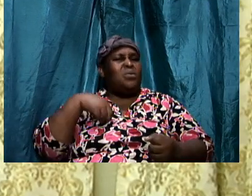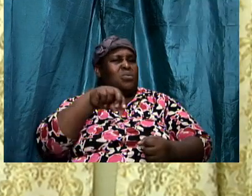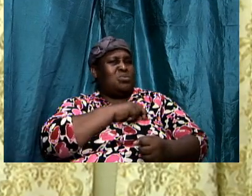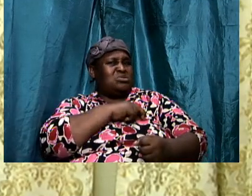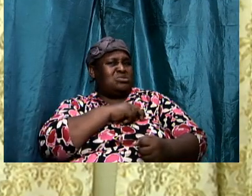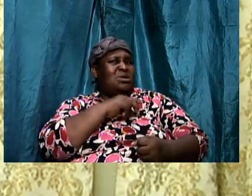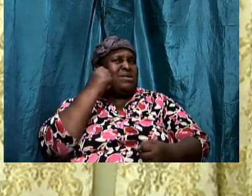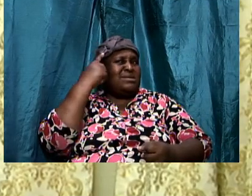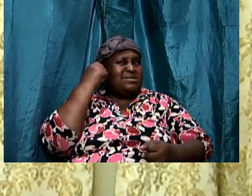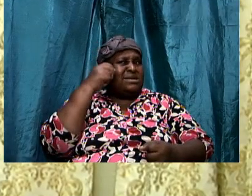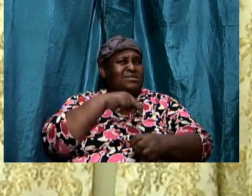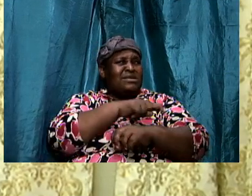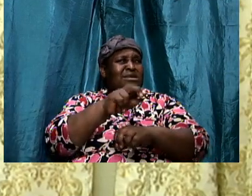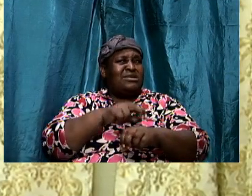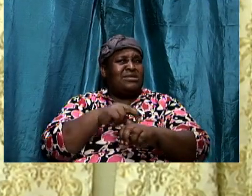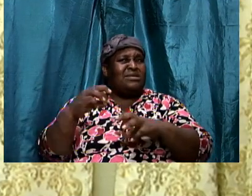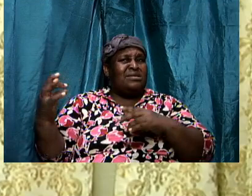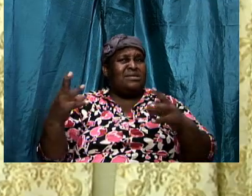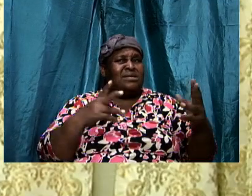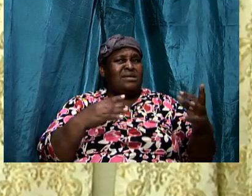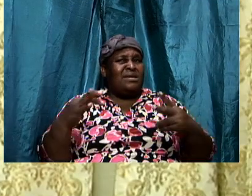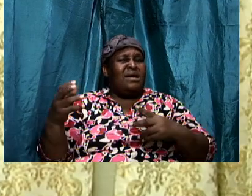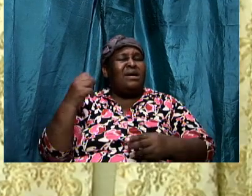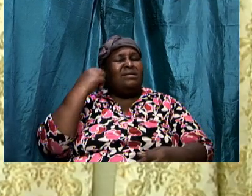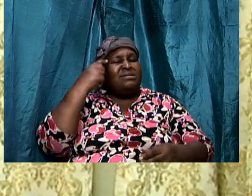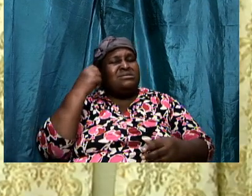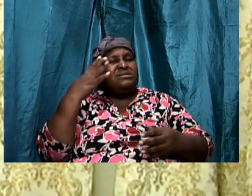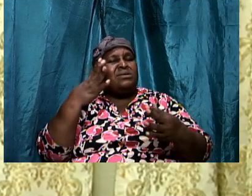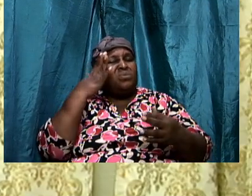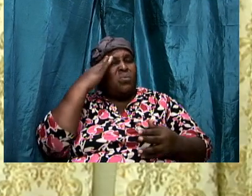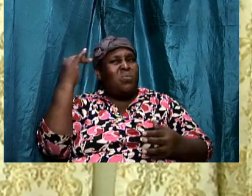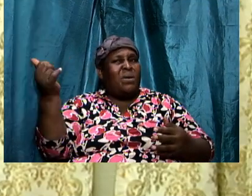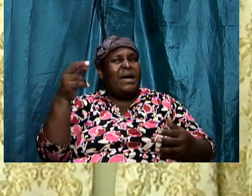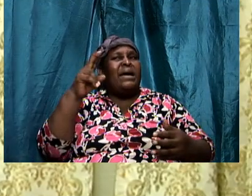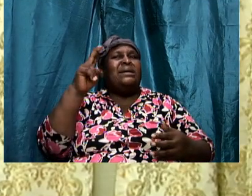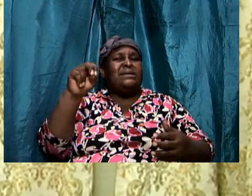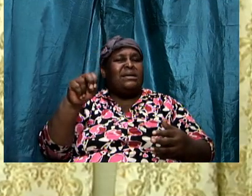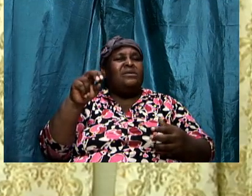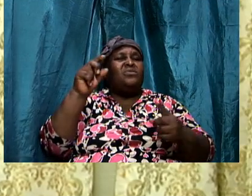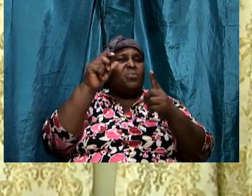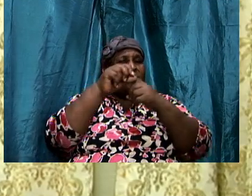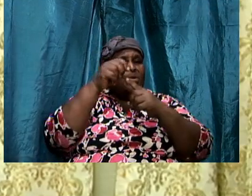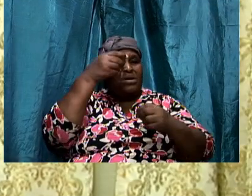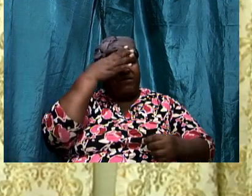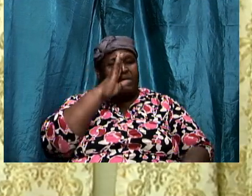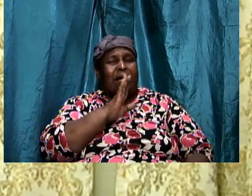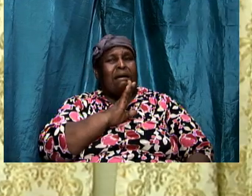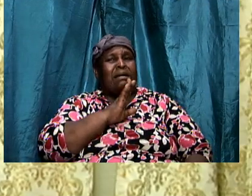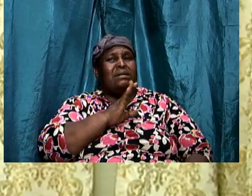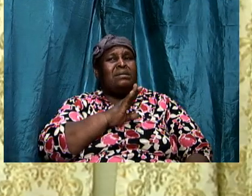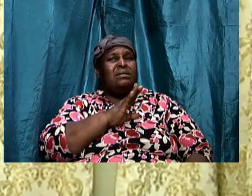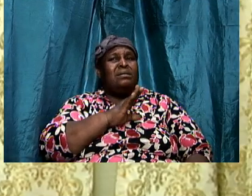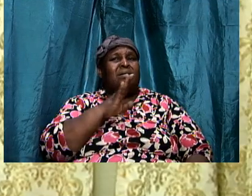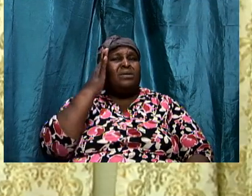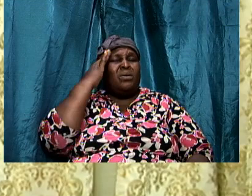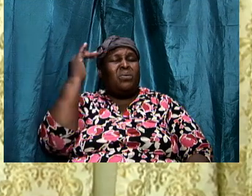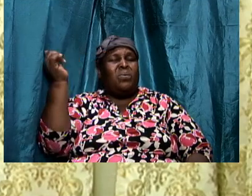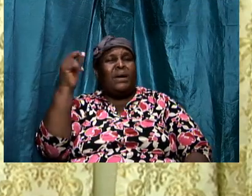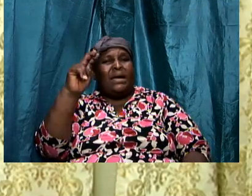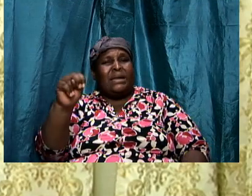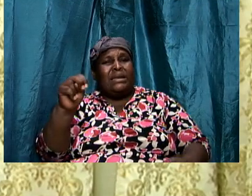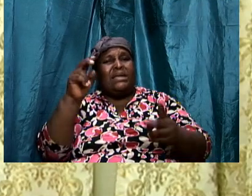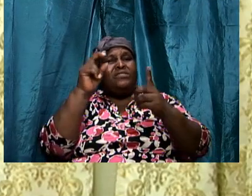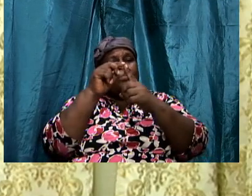therefore understand why we need word deep inside and why we need the book